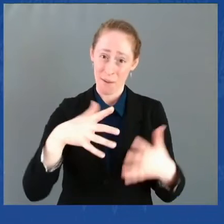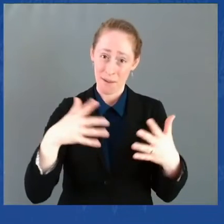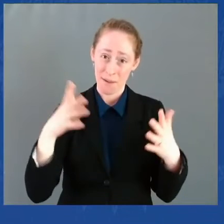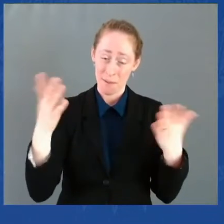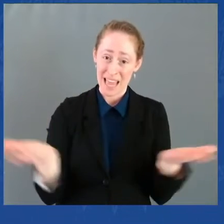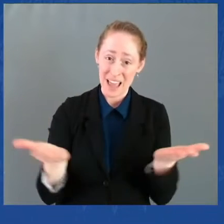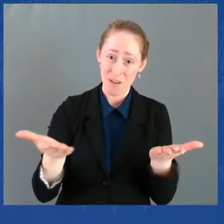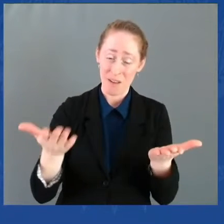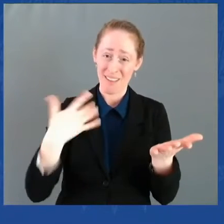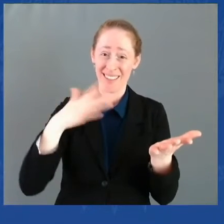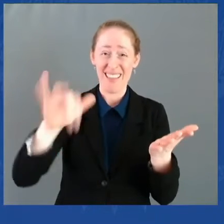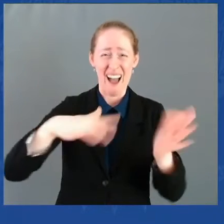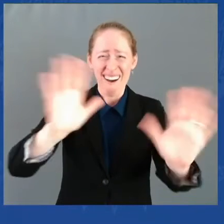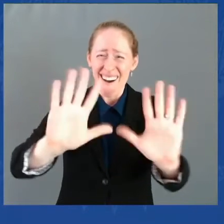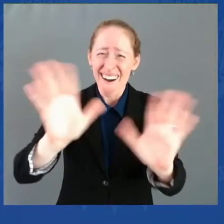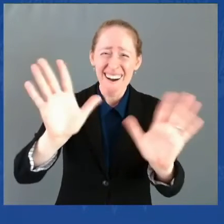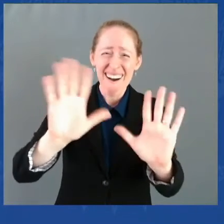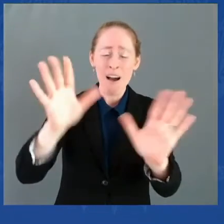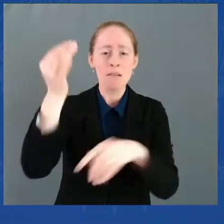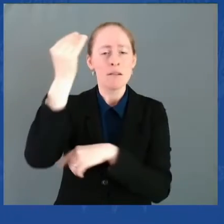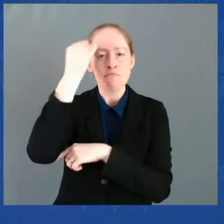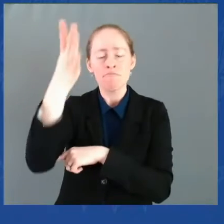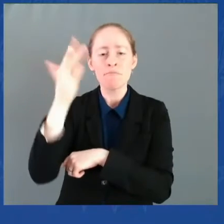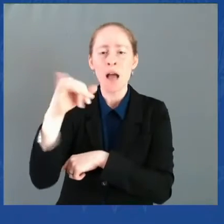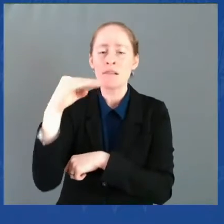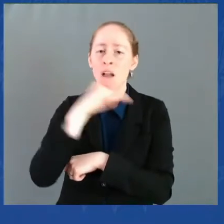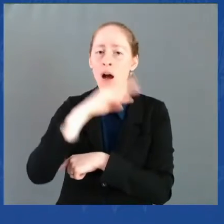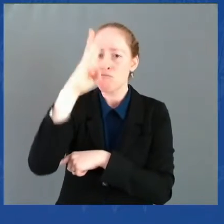political gain, and for profit.